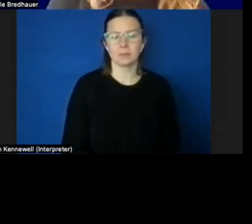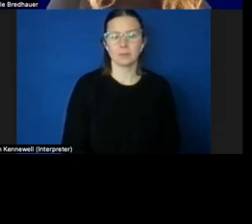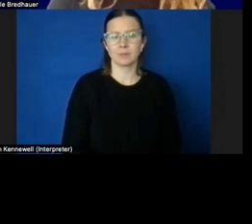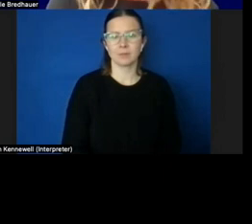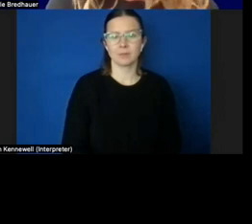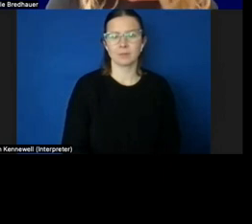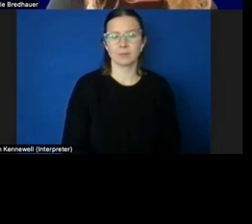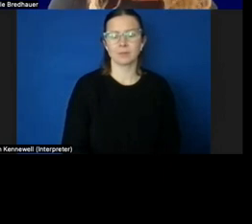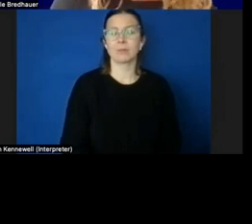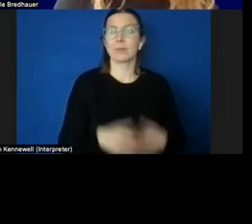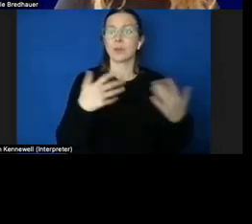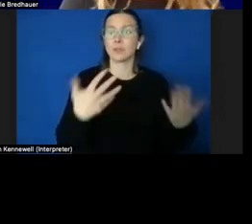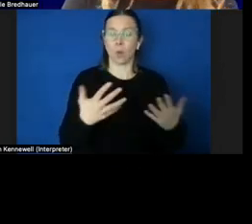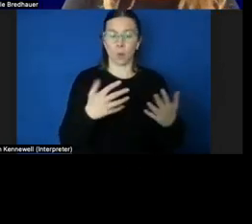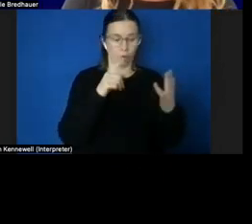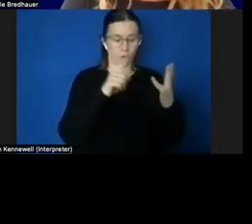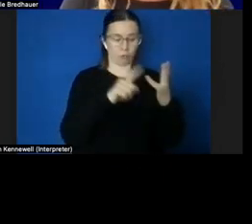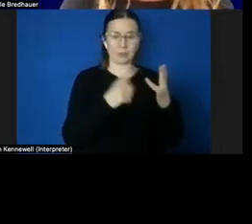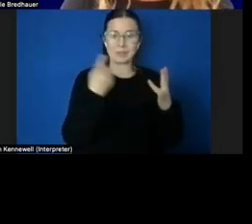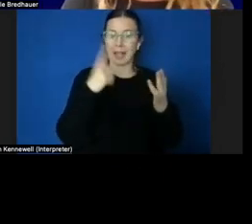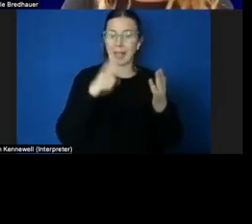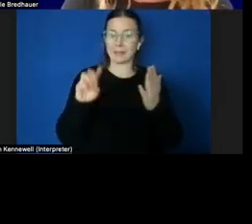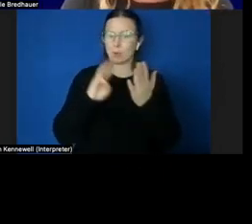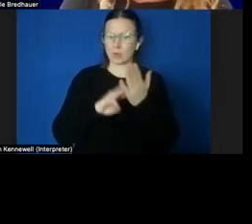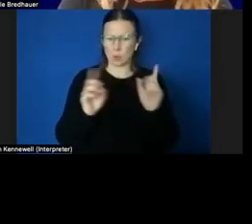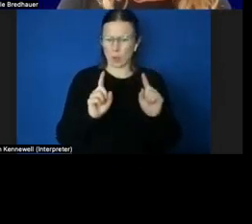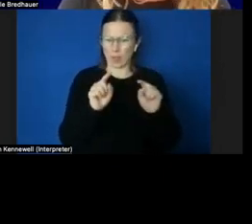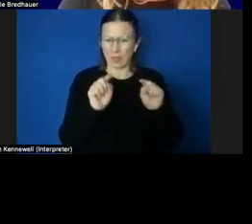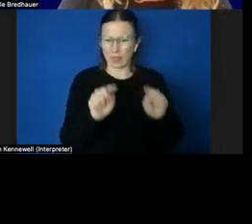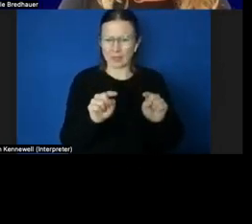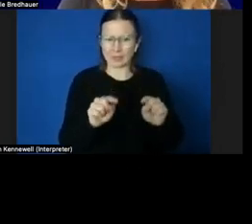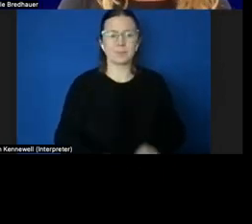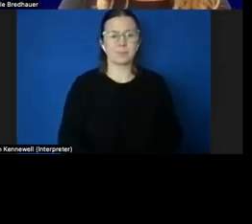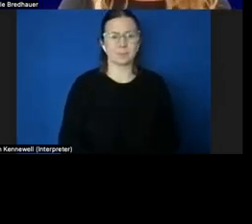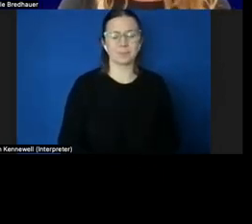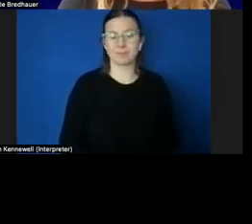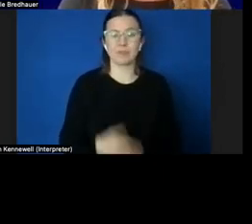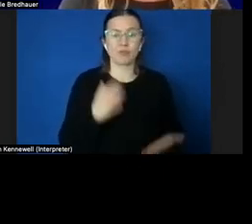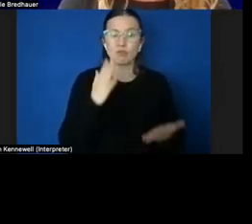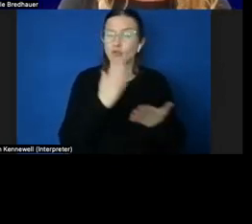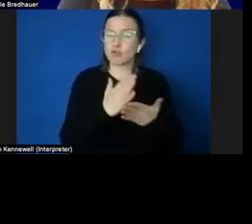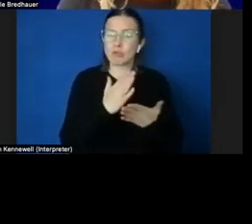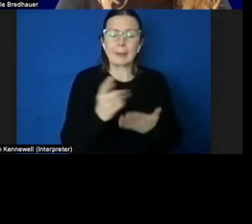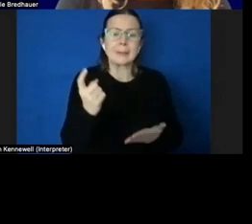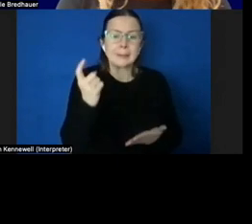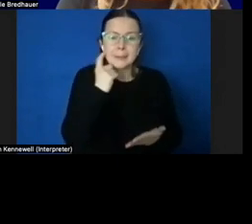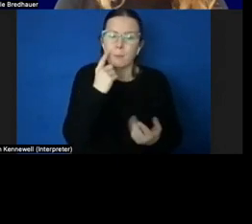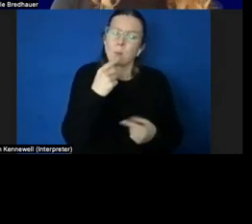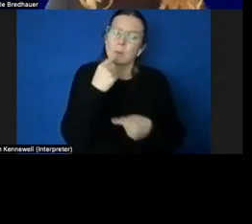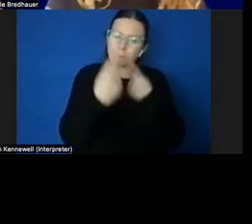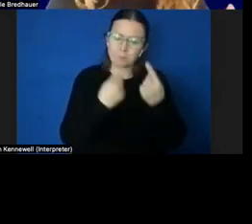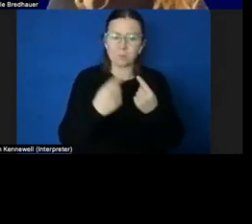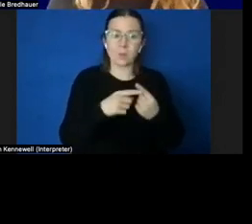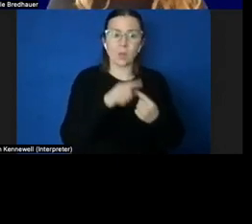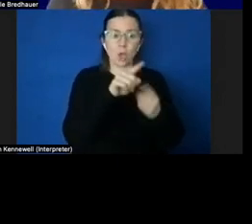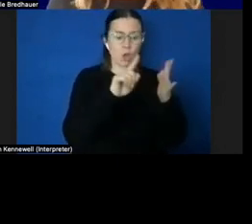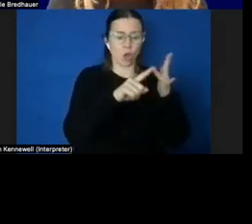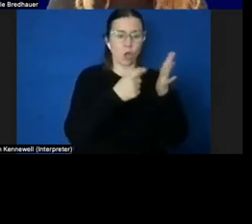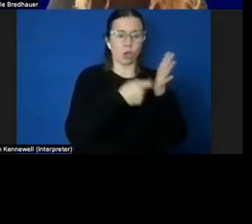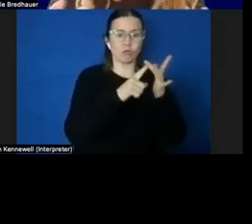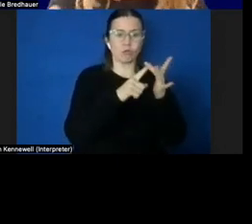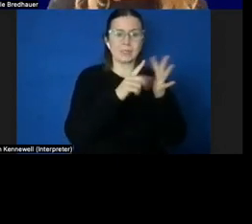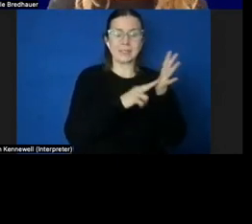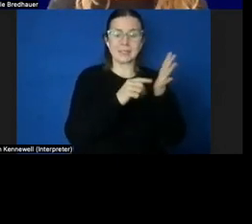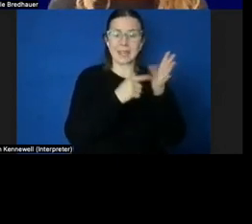So, what is orientation and mobility? Put in simple terms, orientation is